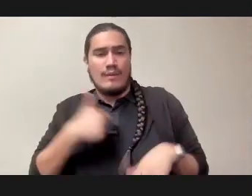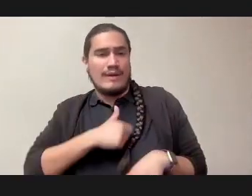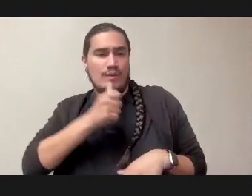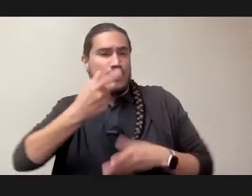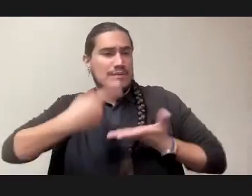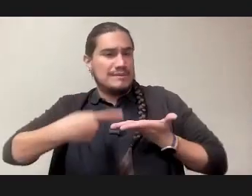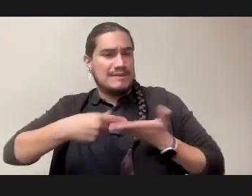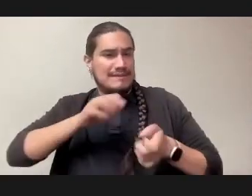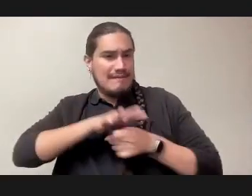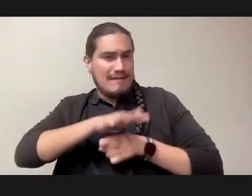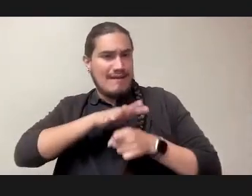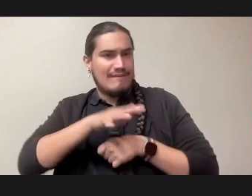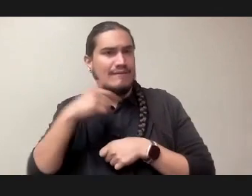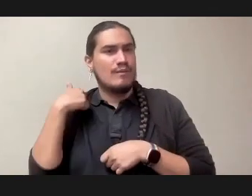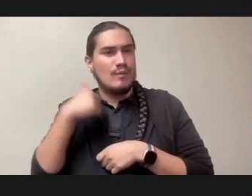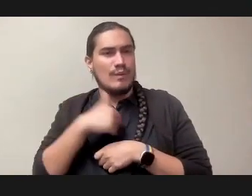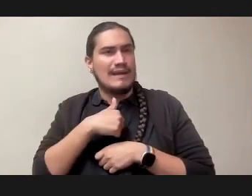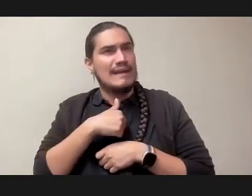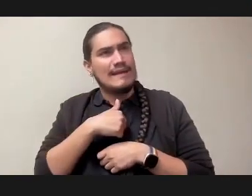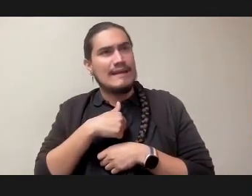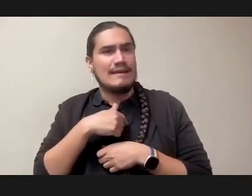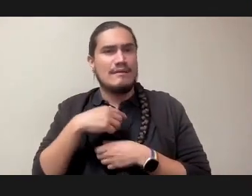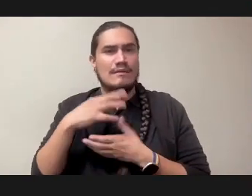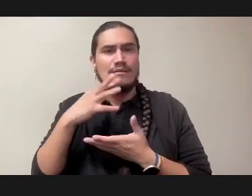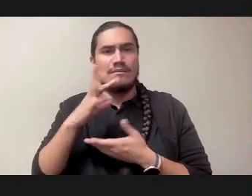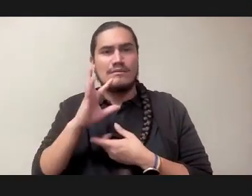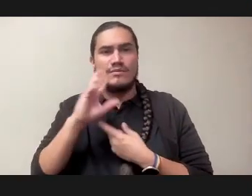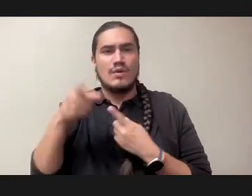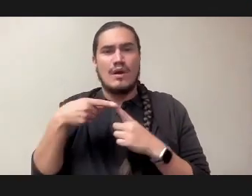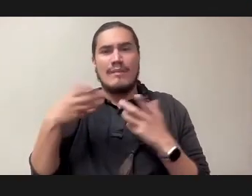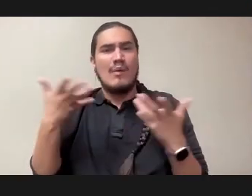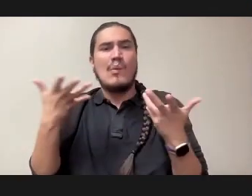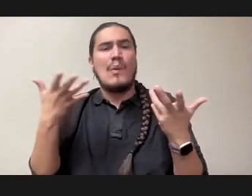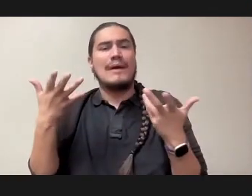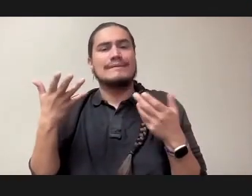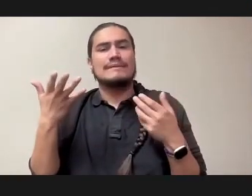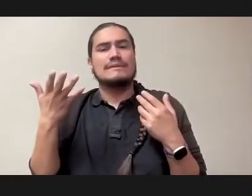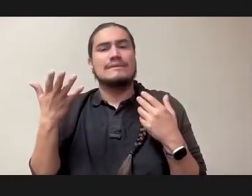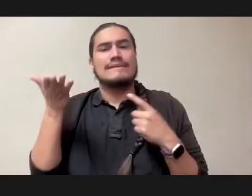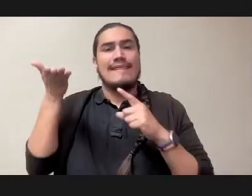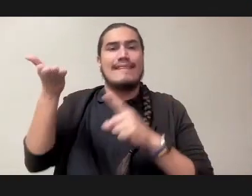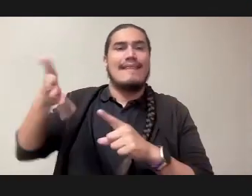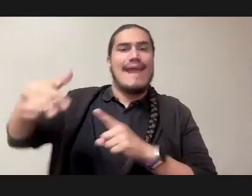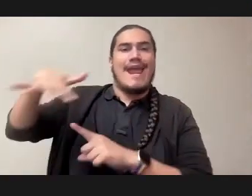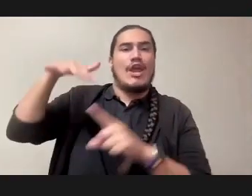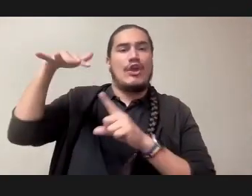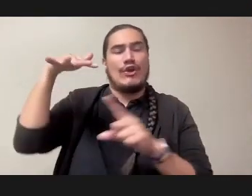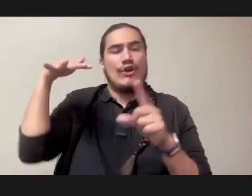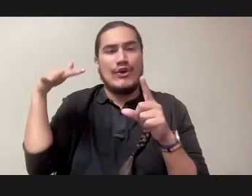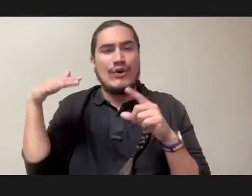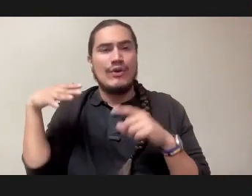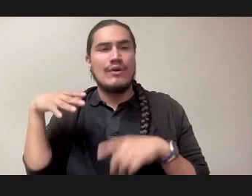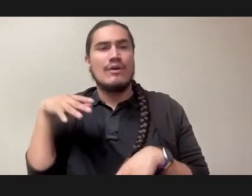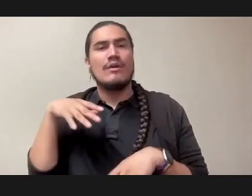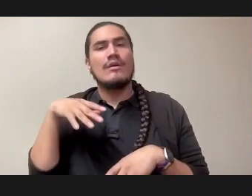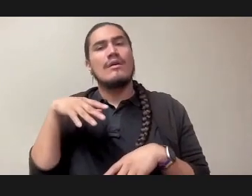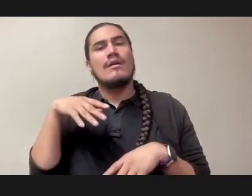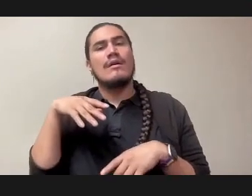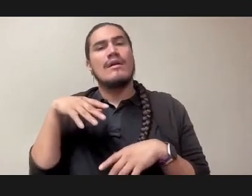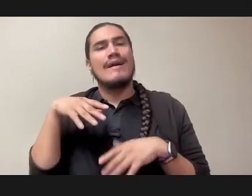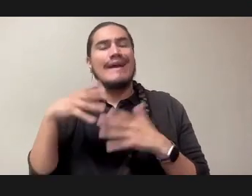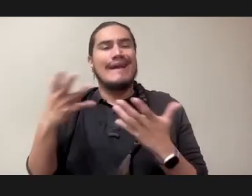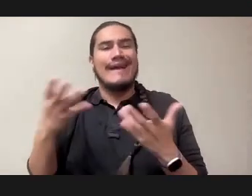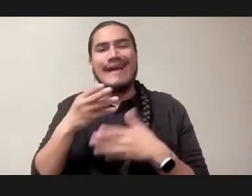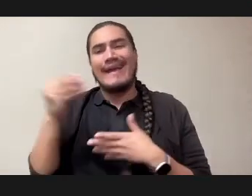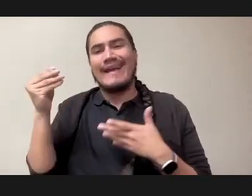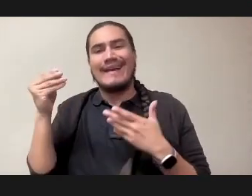act like it's a fringe thing, and I don't have any evidence of this, but I'd imagine it's not very fringe. Like, there's a New